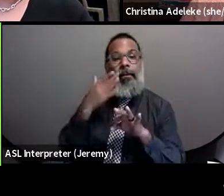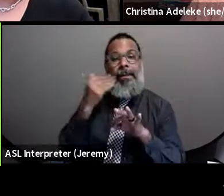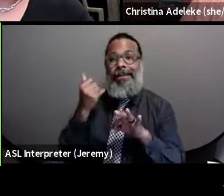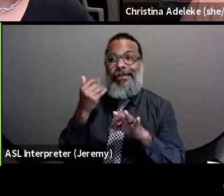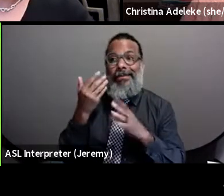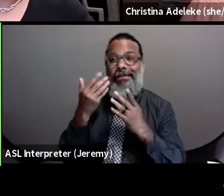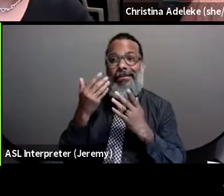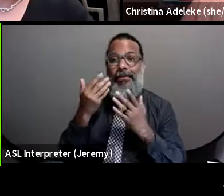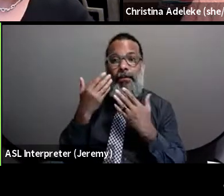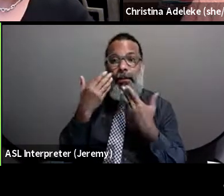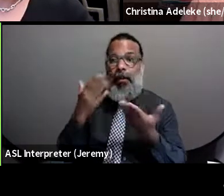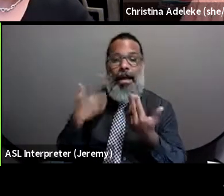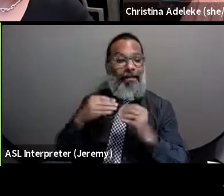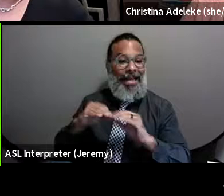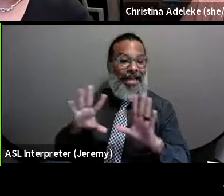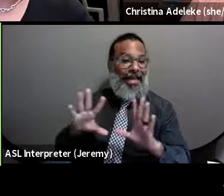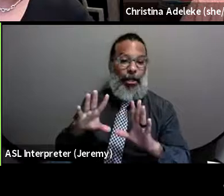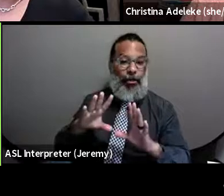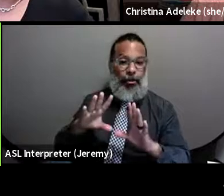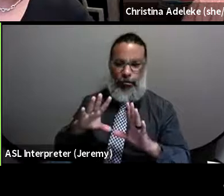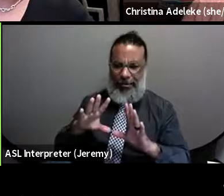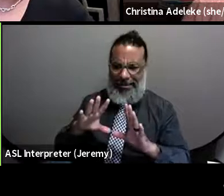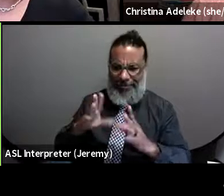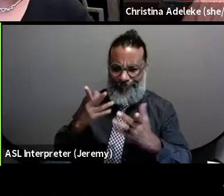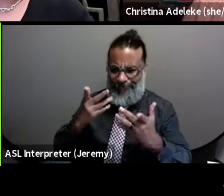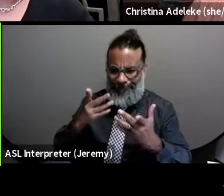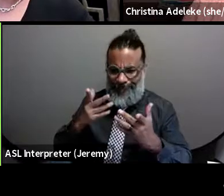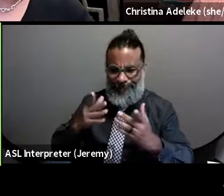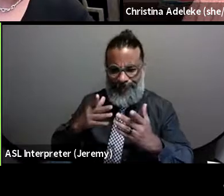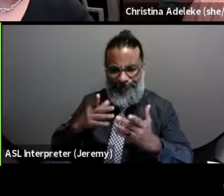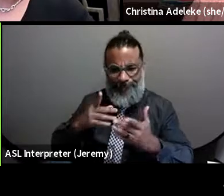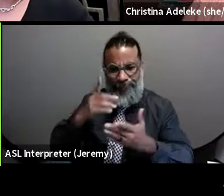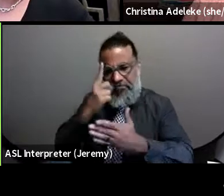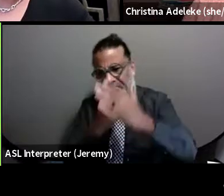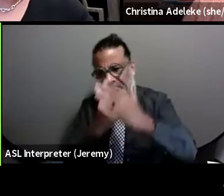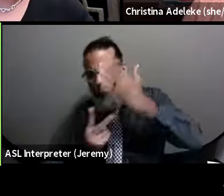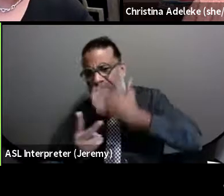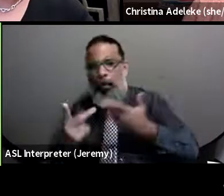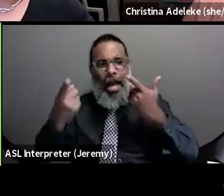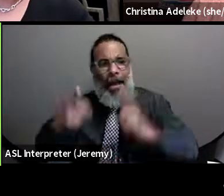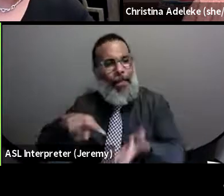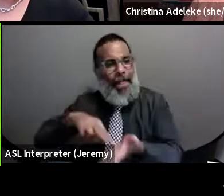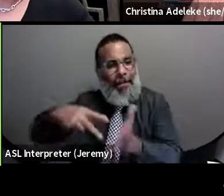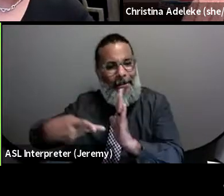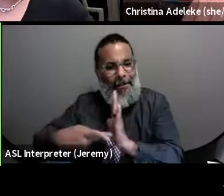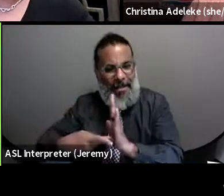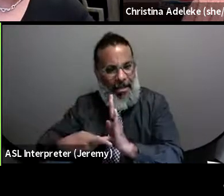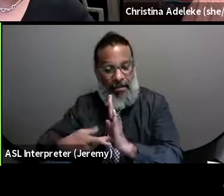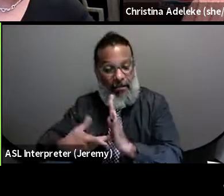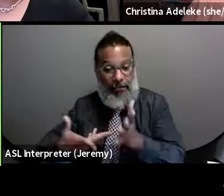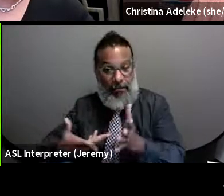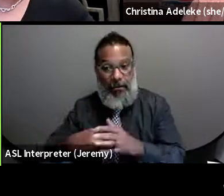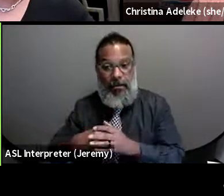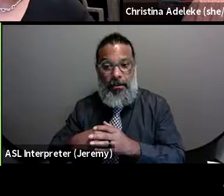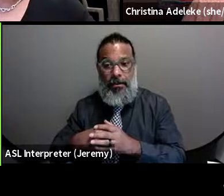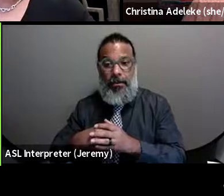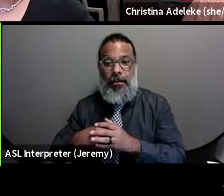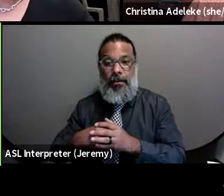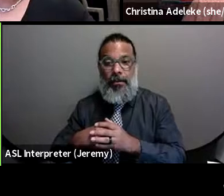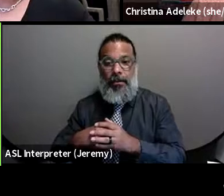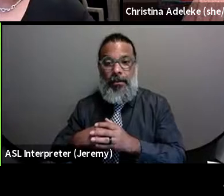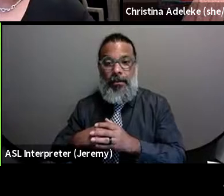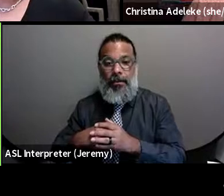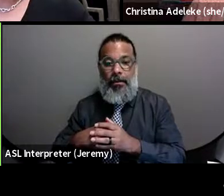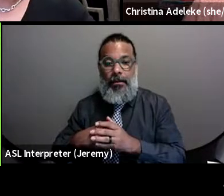still don't have a clear answer, in terms of like, what does it mean, right, when you have, you